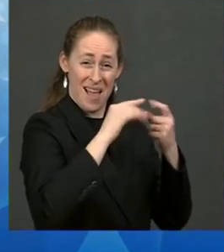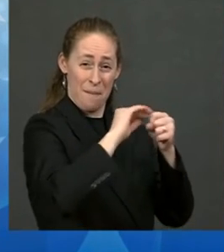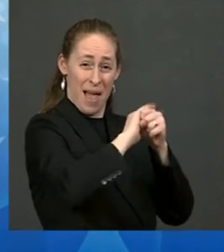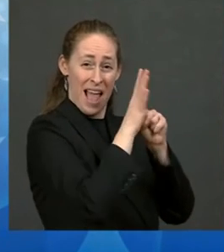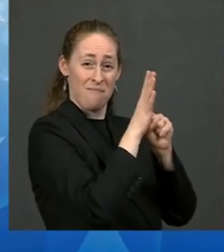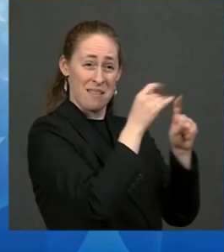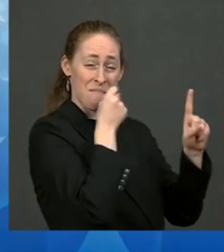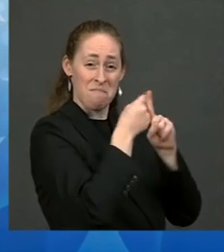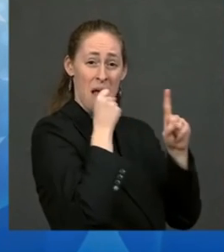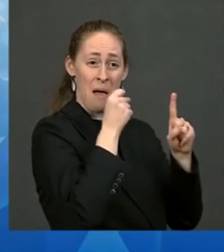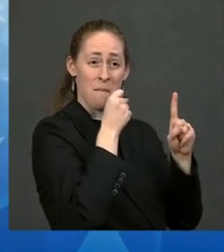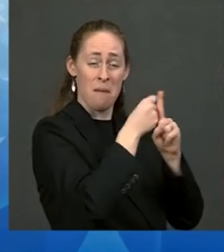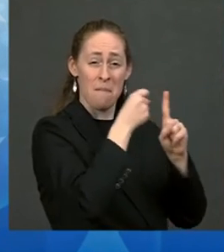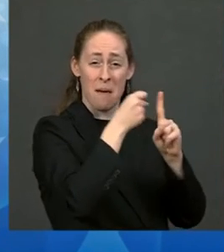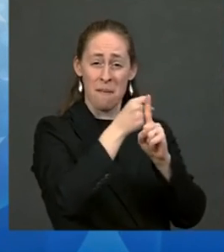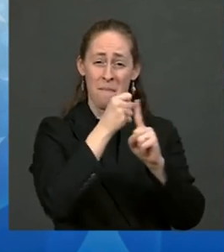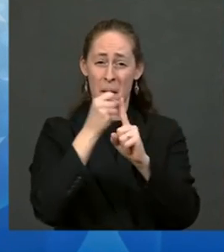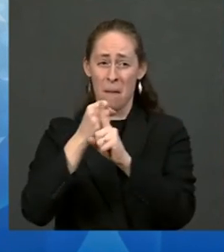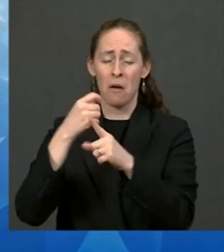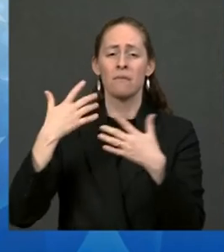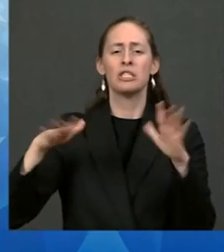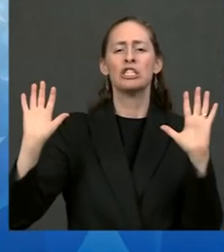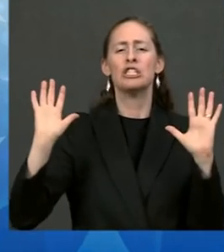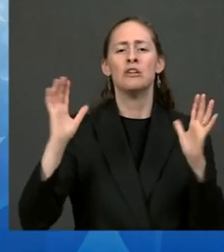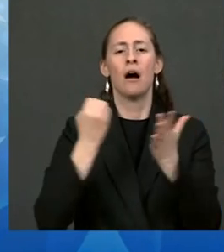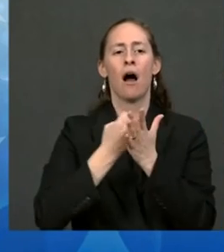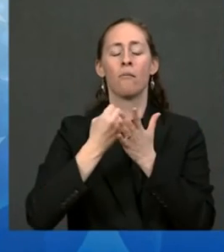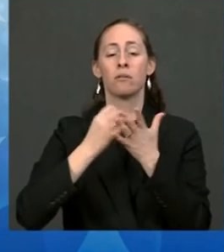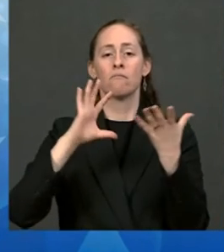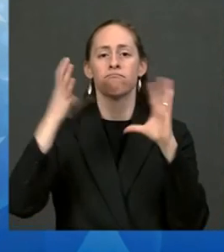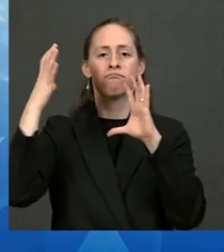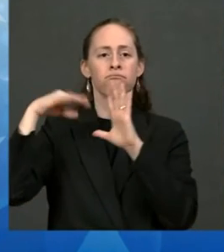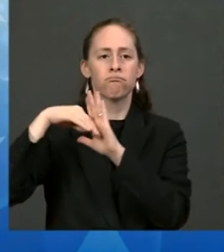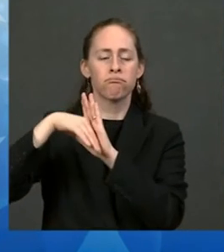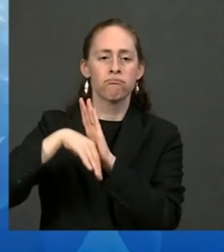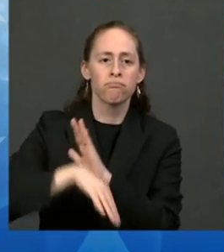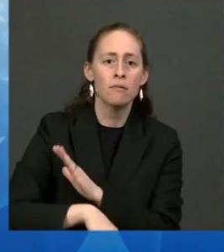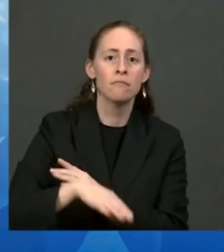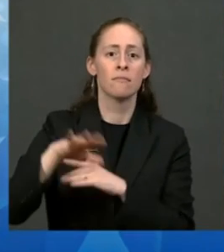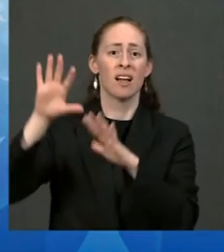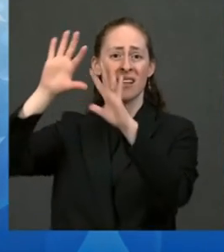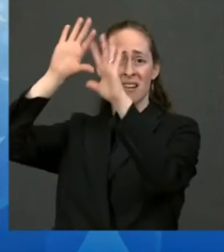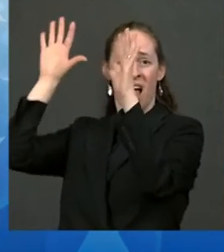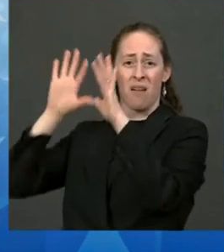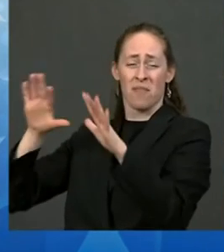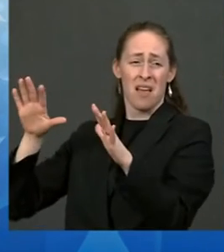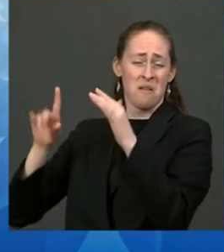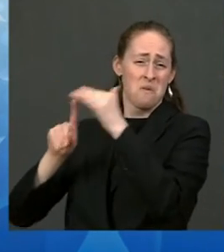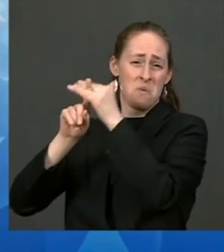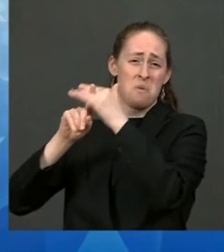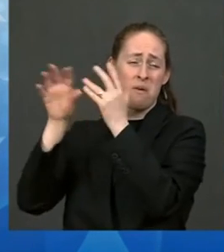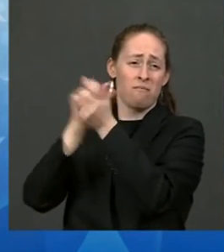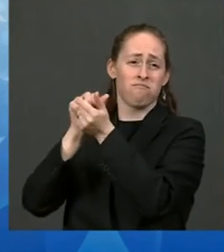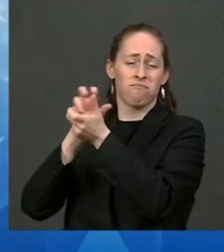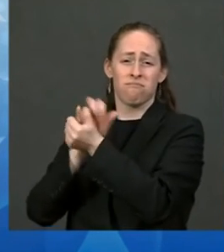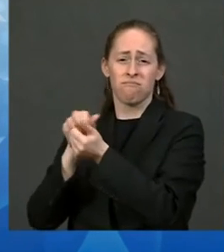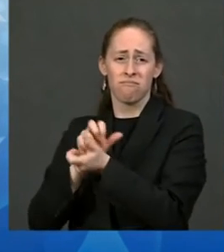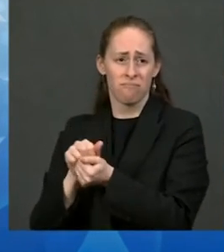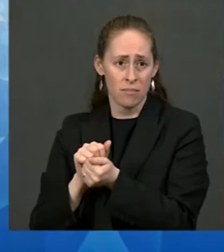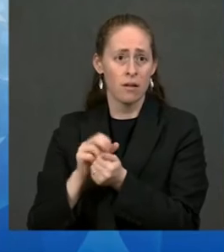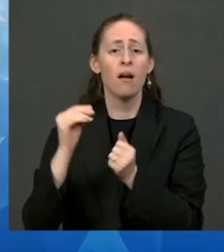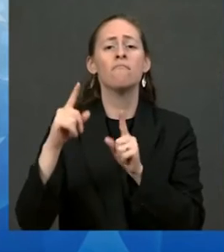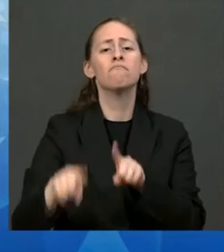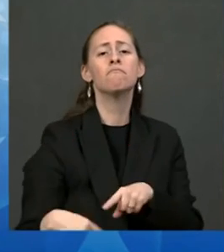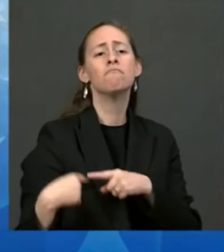stemmed from that public health emergency, the climate crisis, and the impacts of historic marginalization and racial